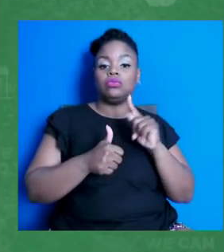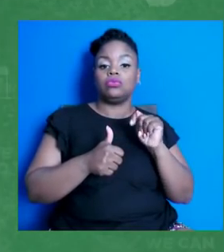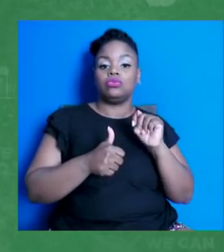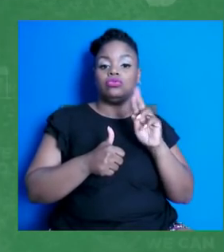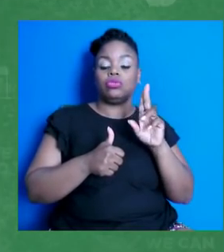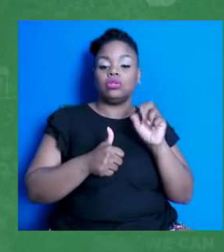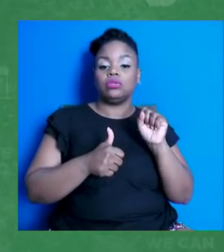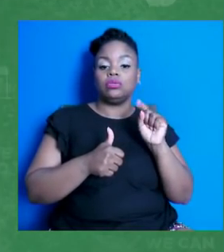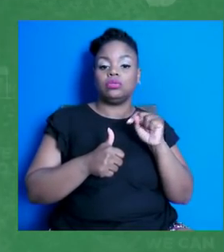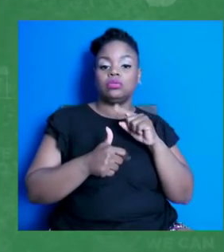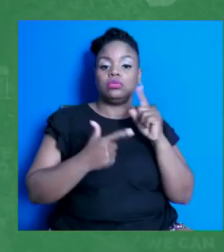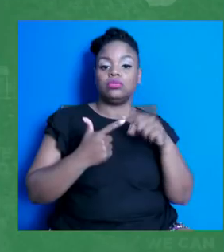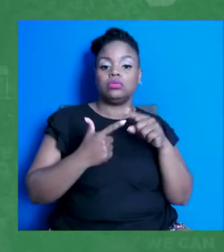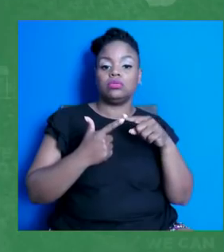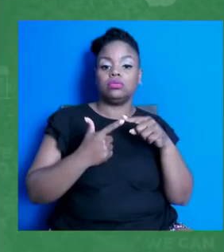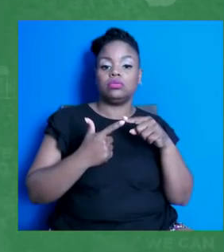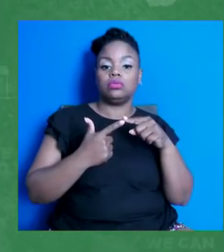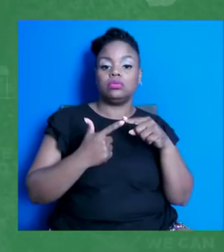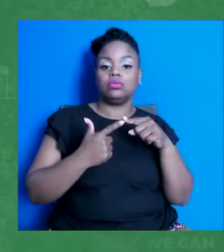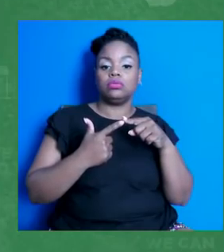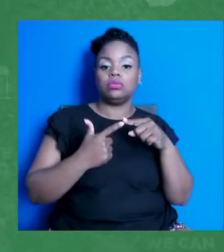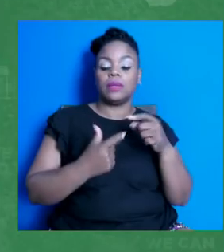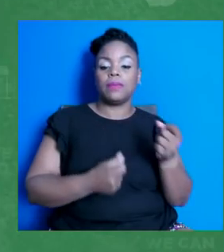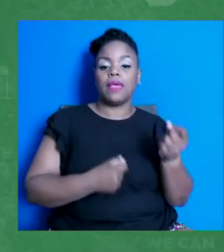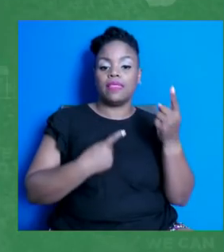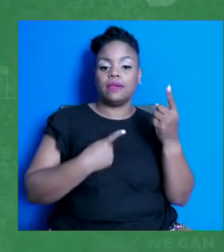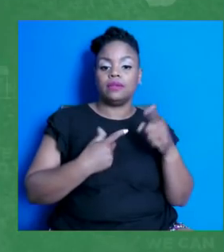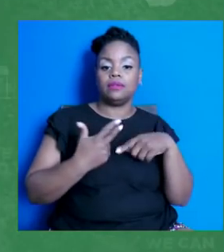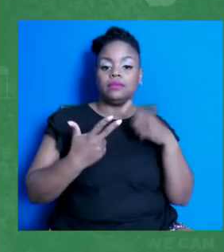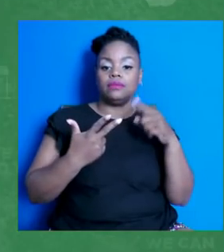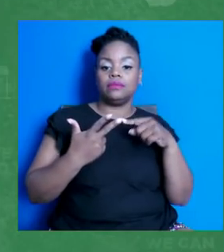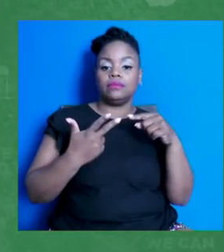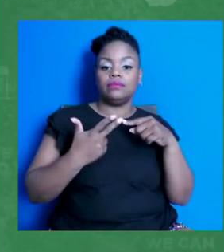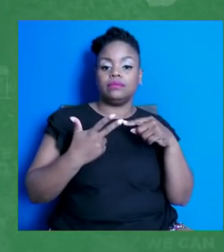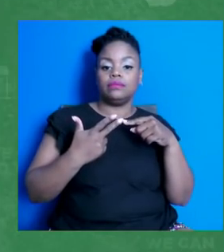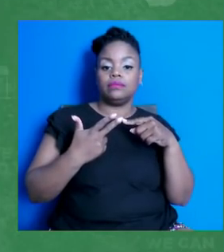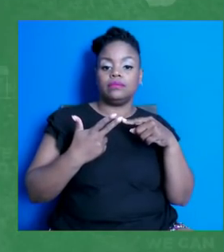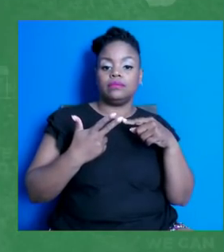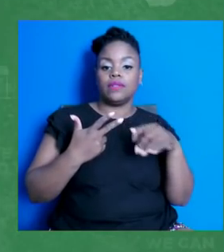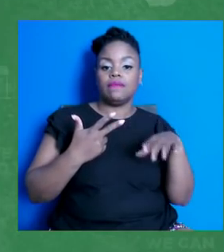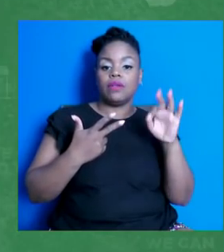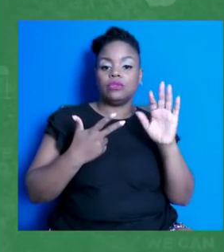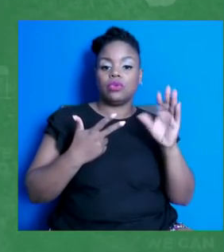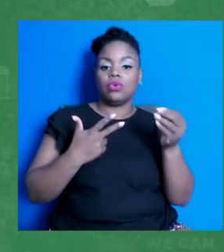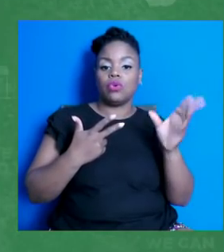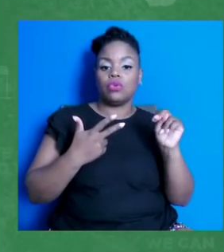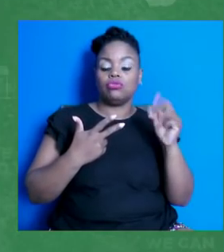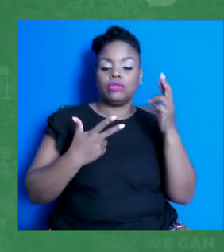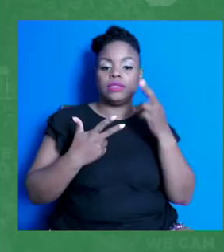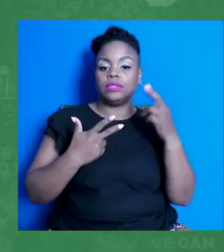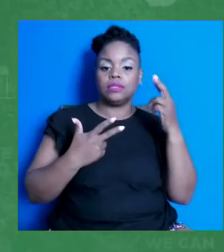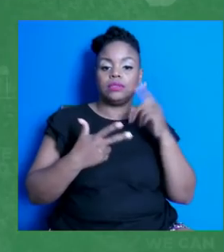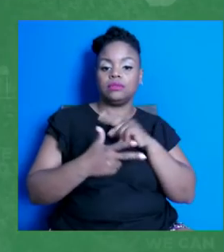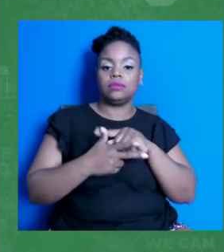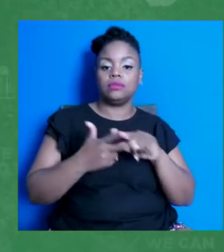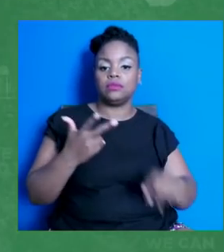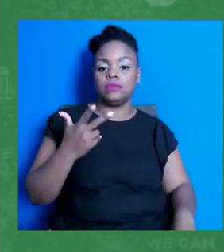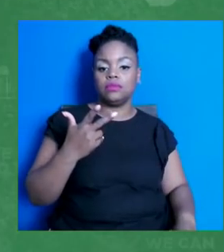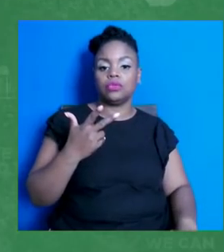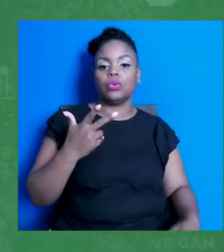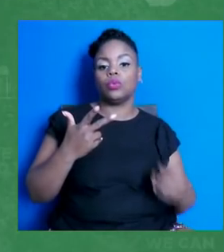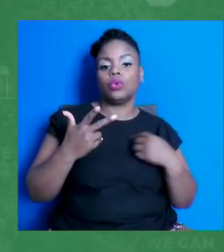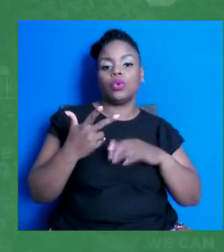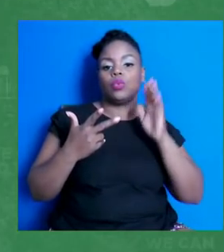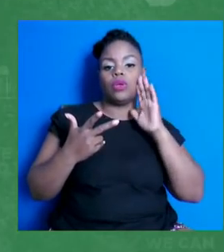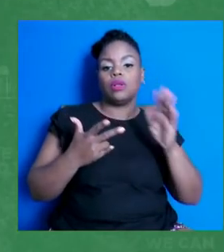express empathy. And then for O, we want to help folks find their own reasons. We're going to dive into each of these a bit more, so I'm going to kick it over to Ariel to talk